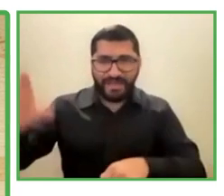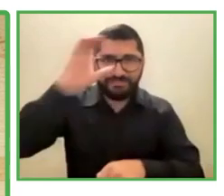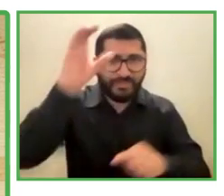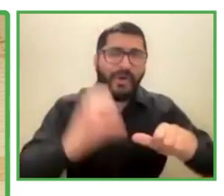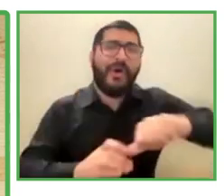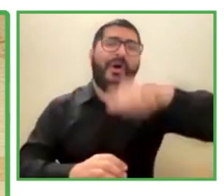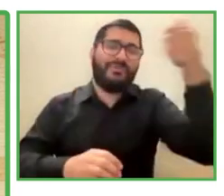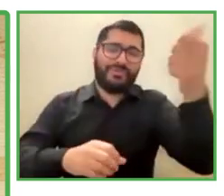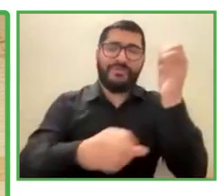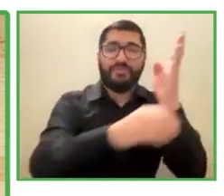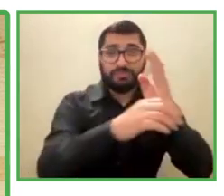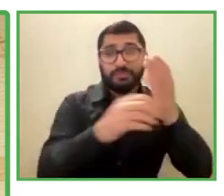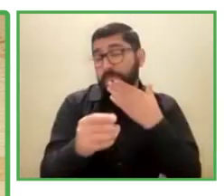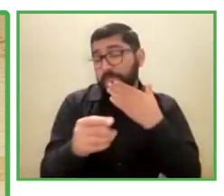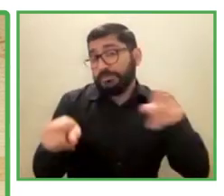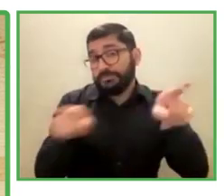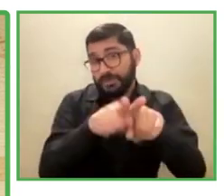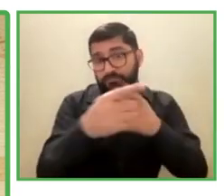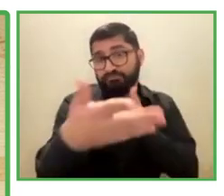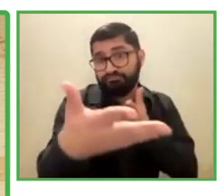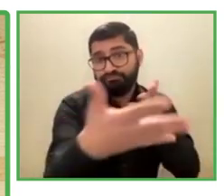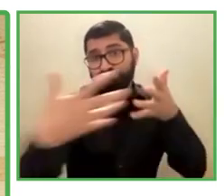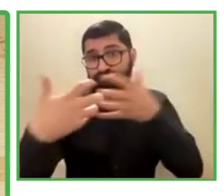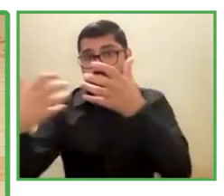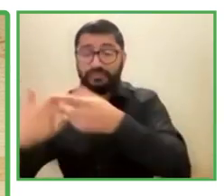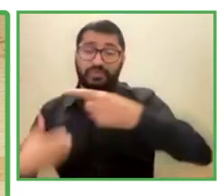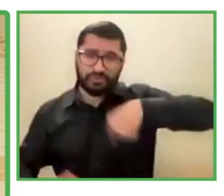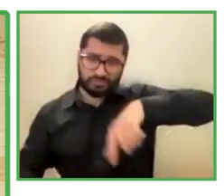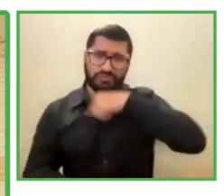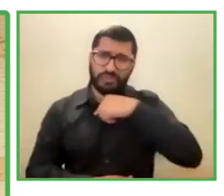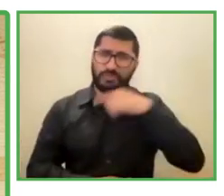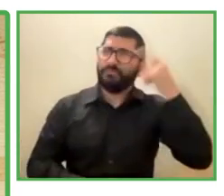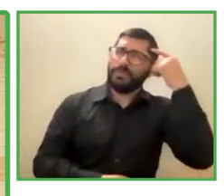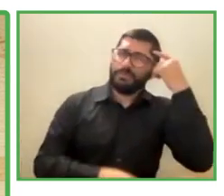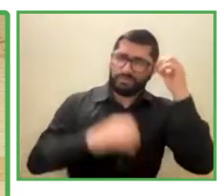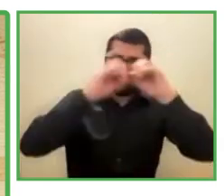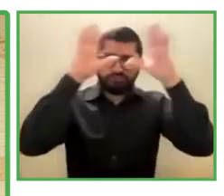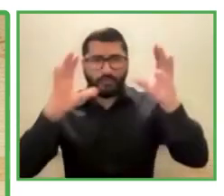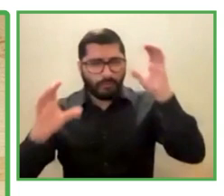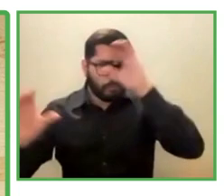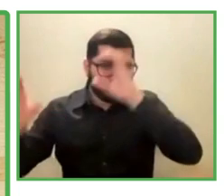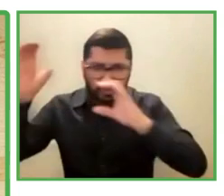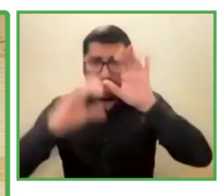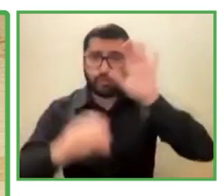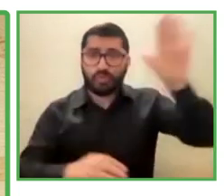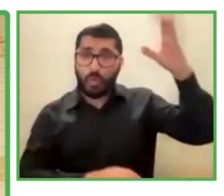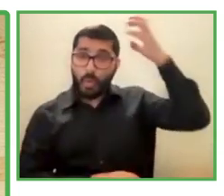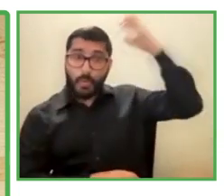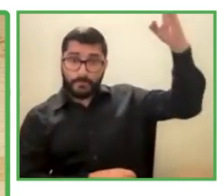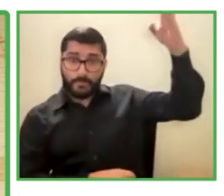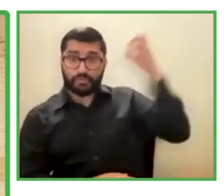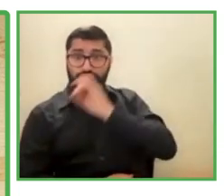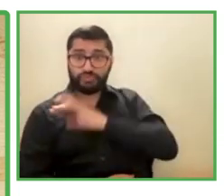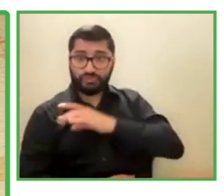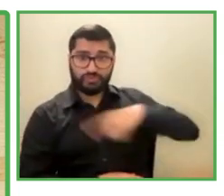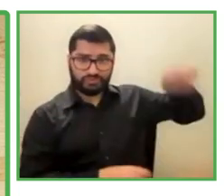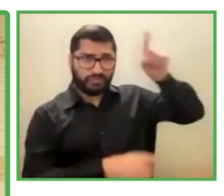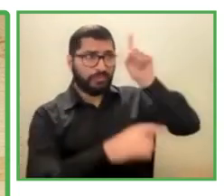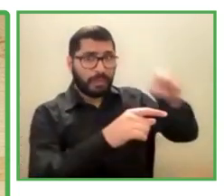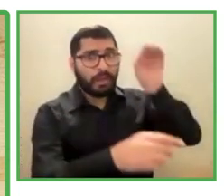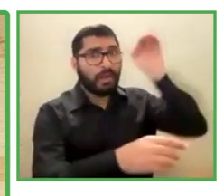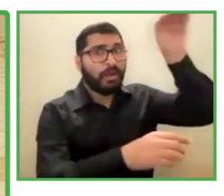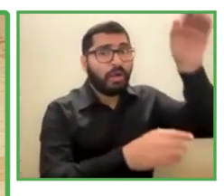And here we started to look for tools in the government. And we reached Chile Valora. This is a